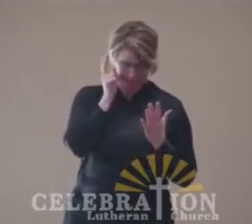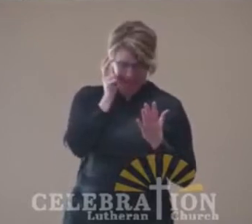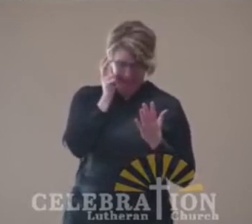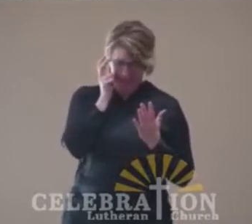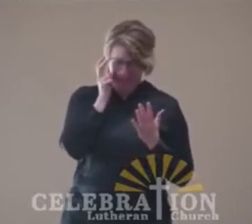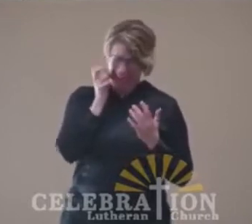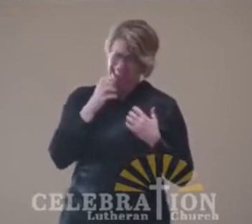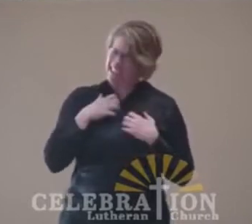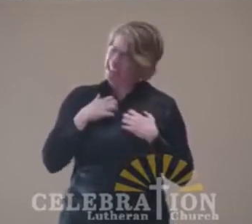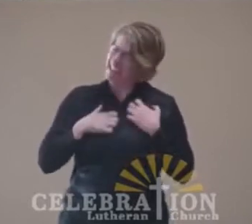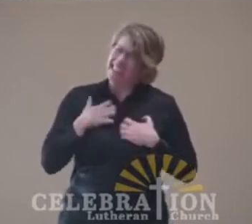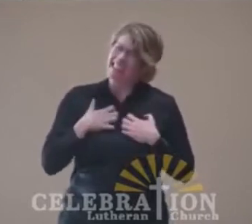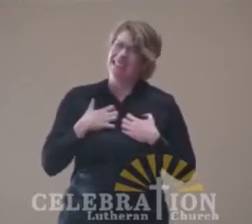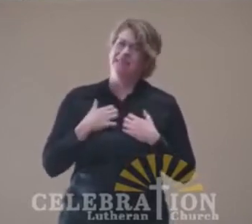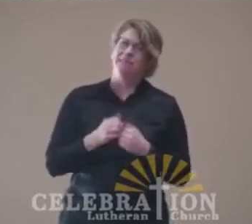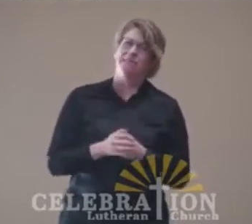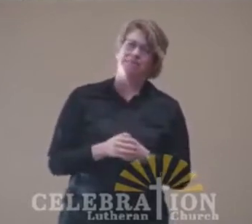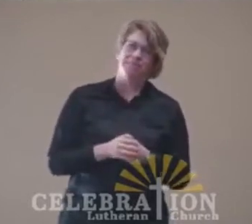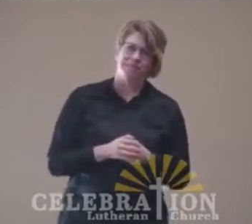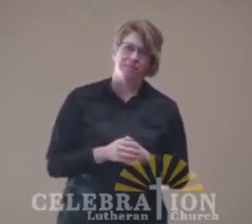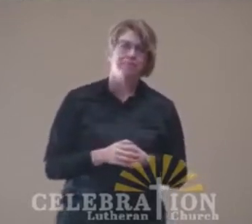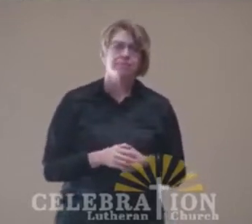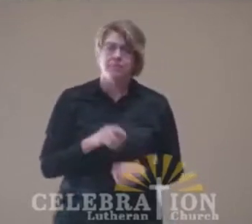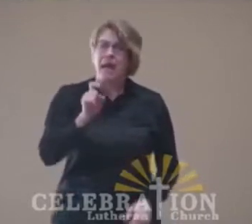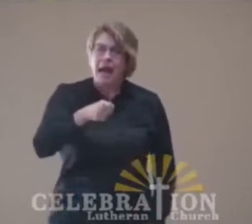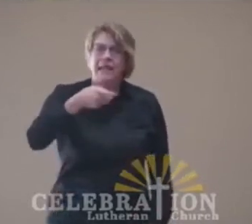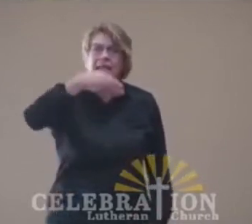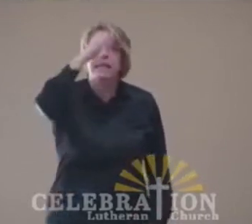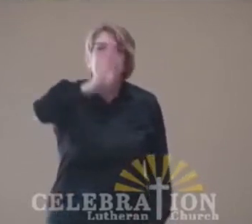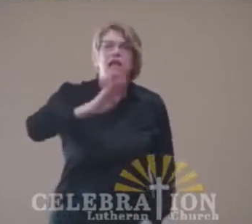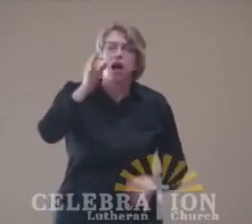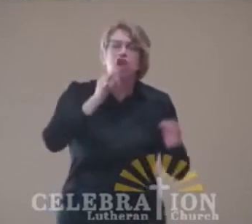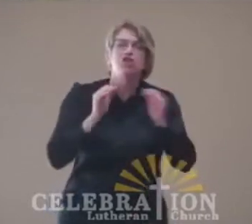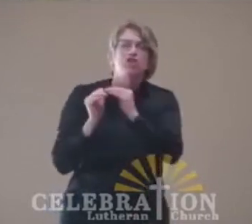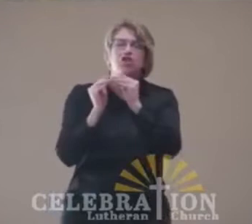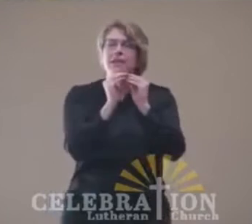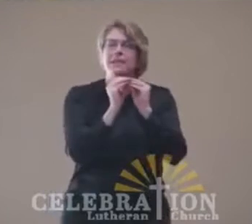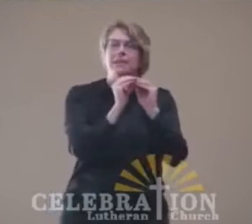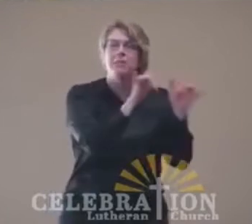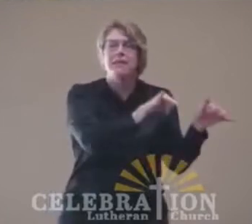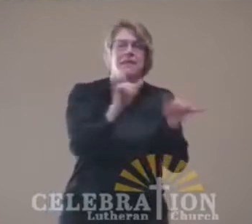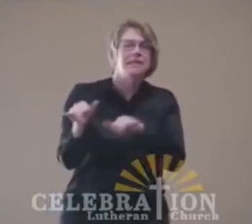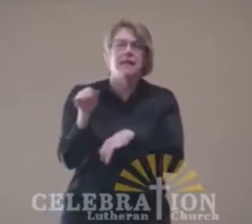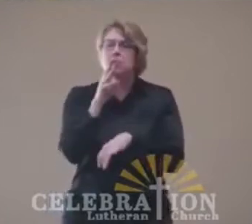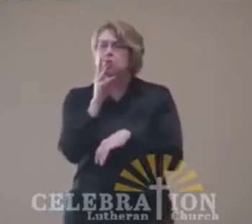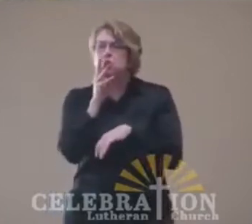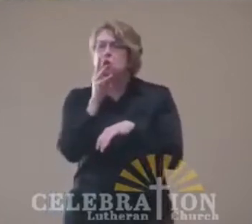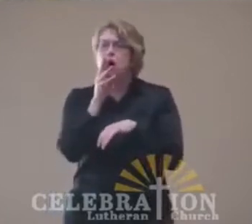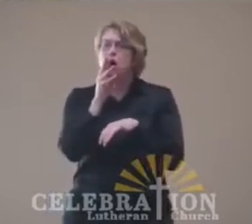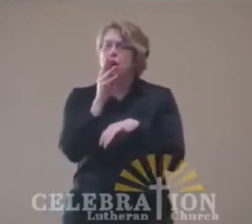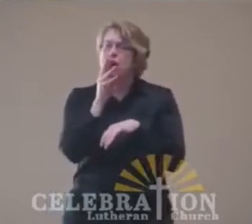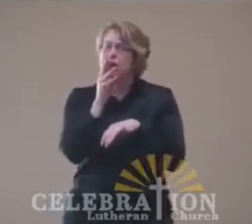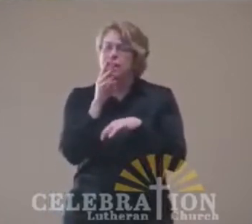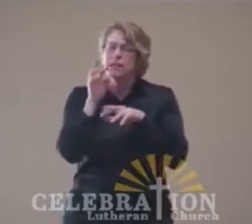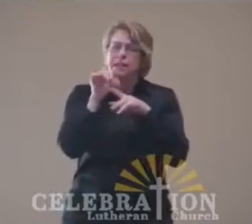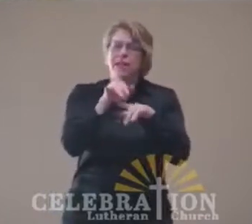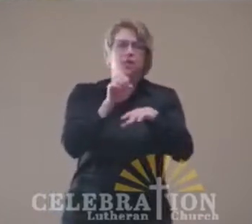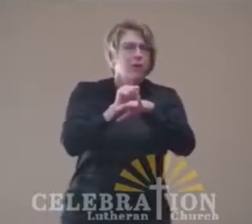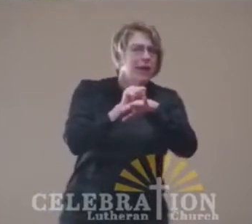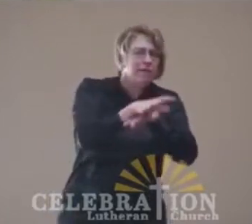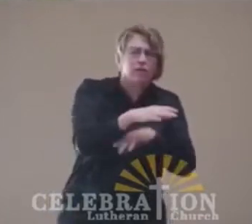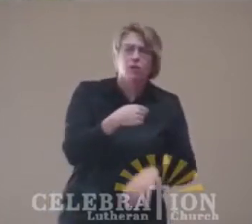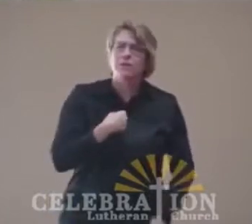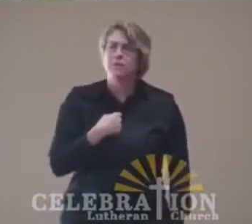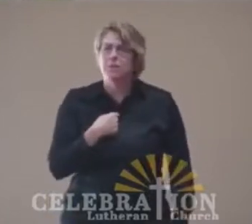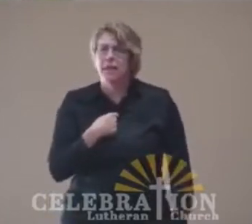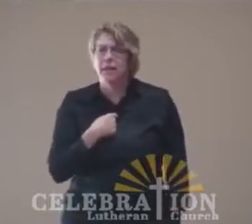I need God's justice to roll down like water, to knock my stubborn, unmoving feet out